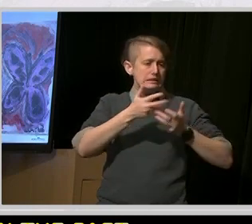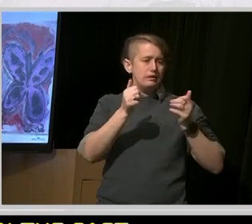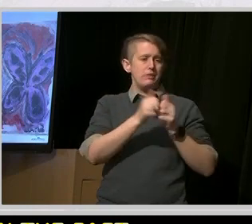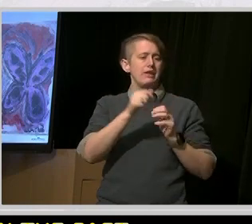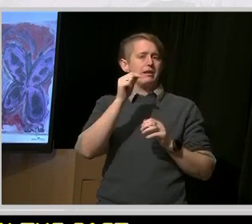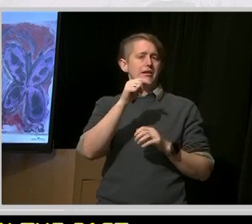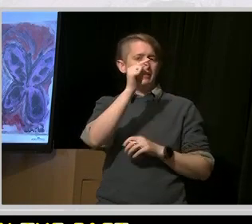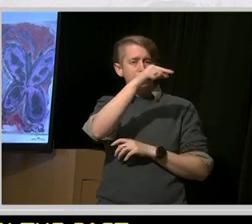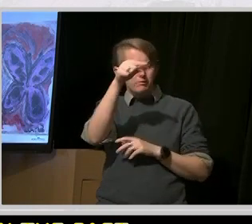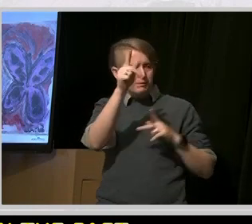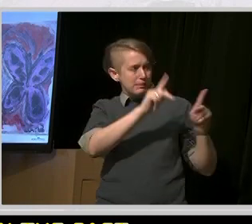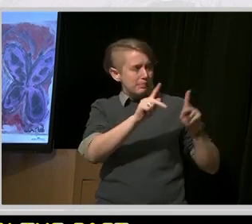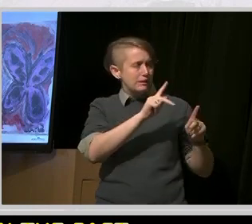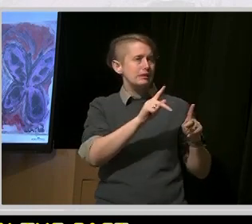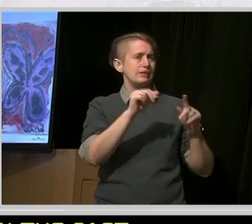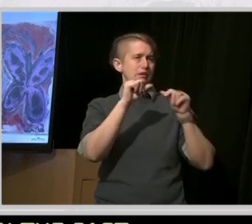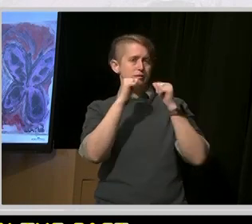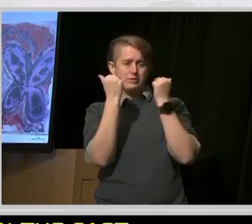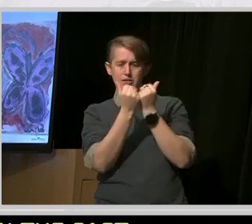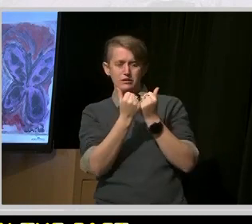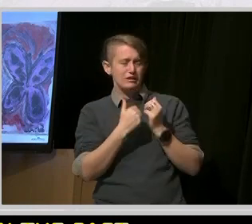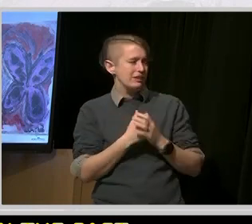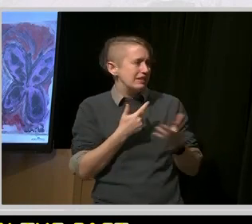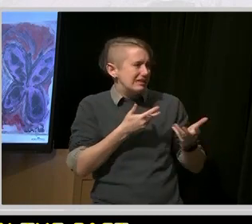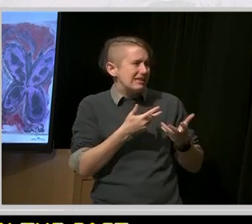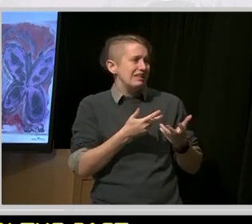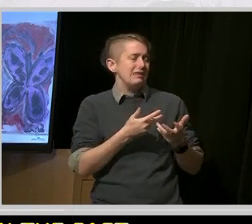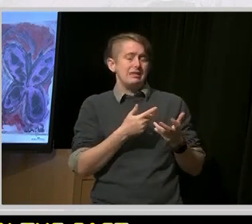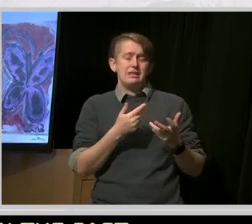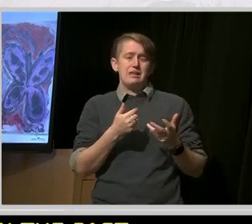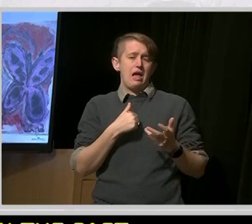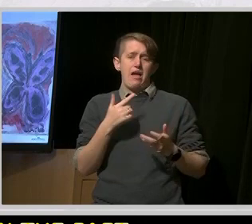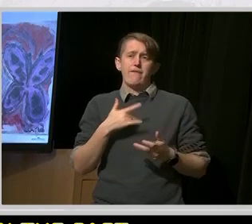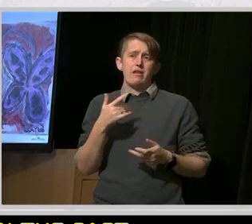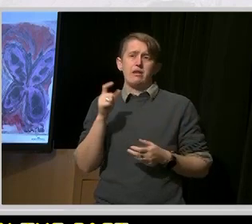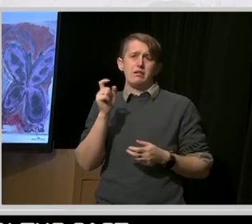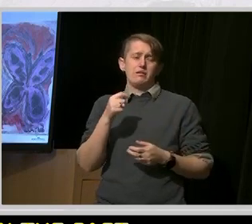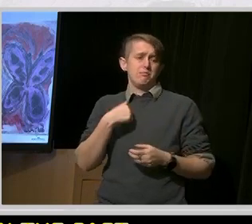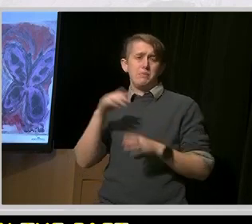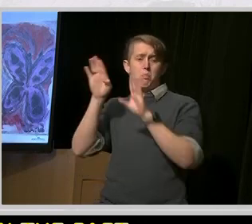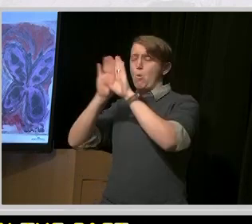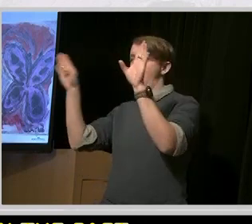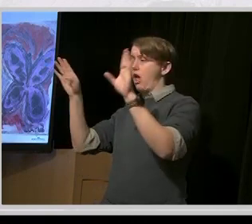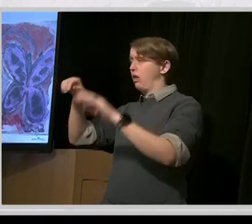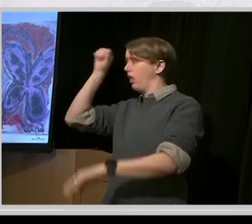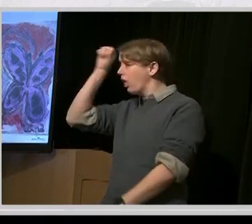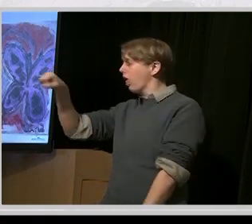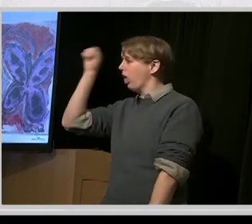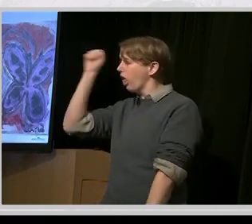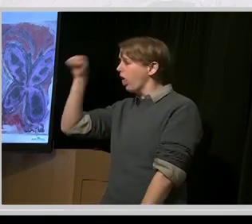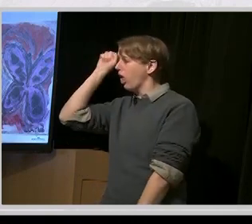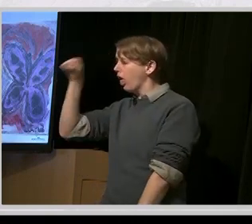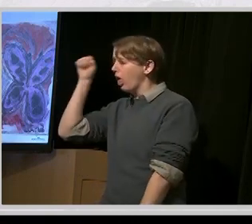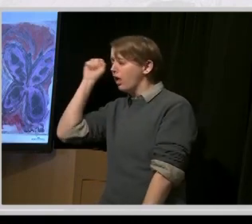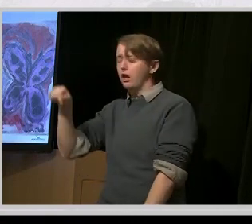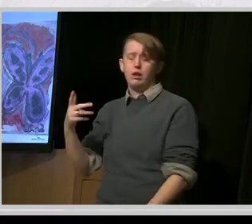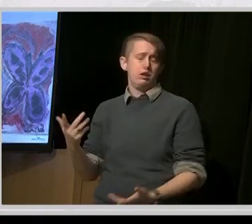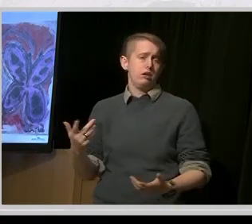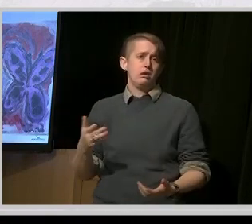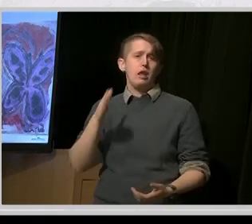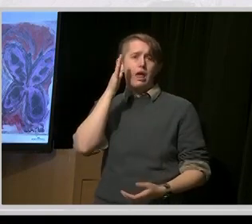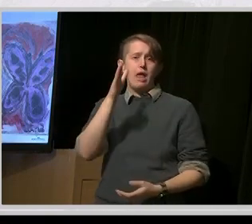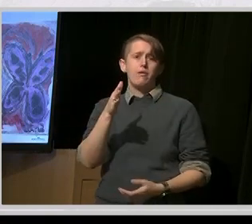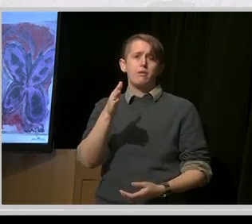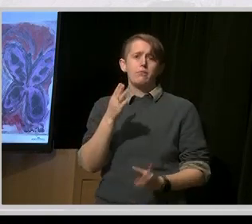I'd rather beat my head against the wall. It might be more productive in some